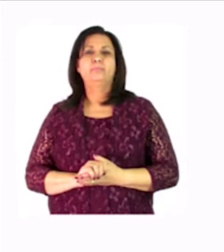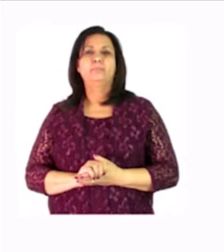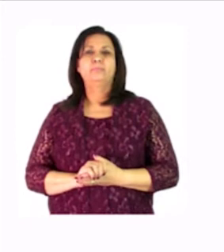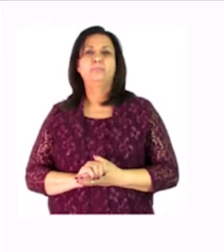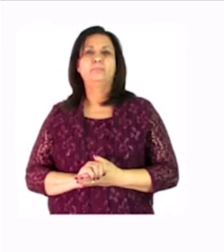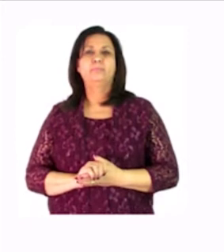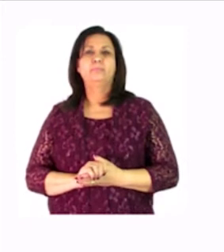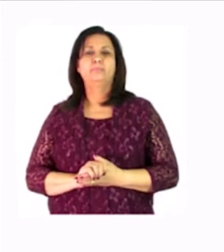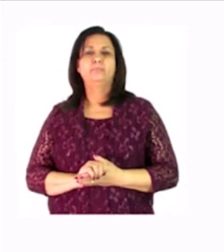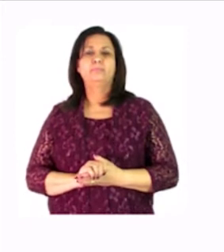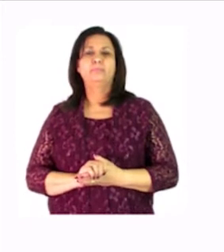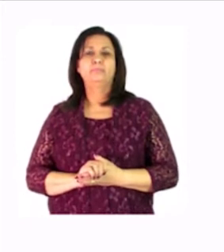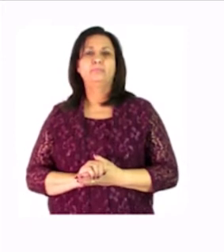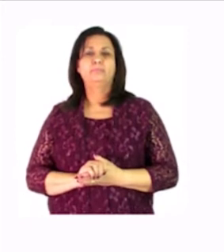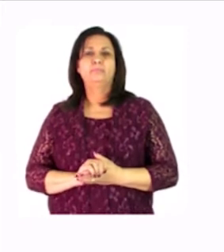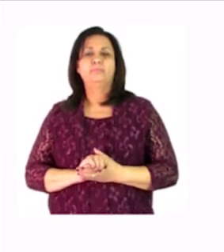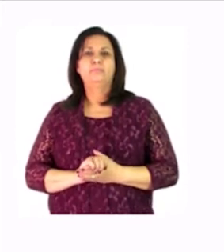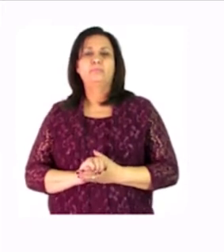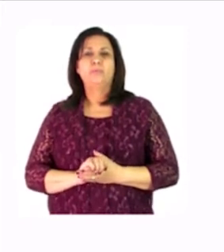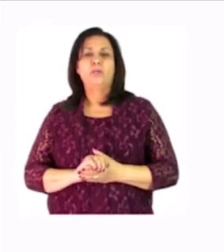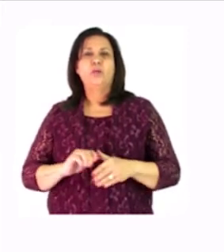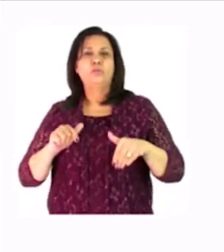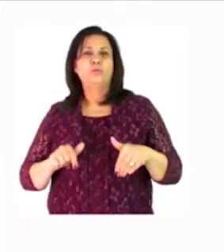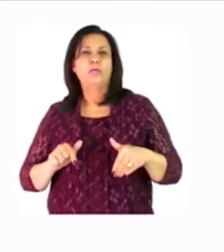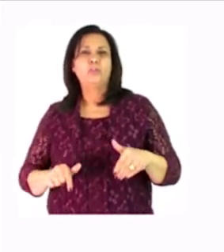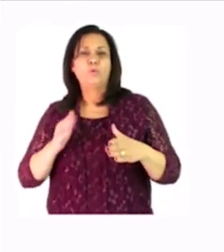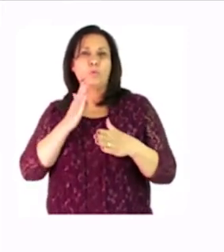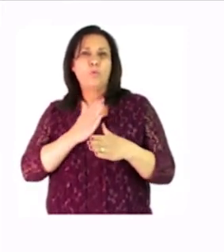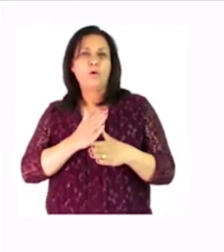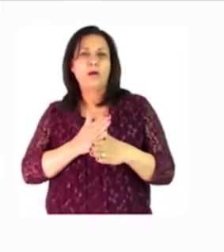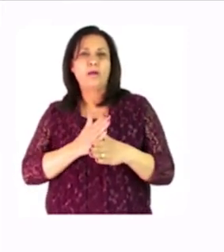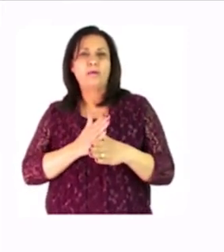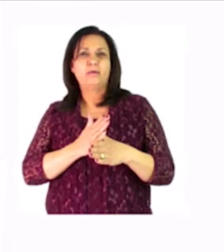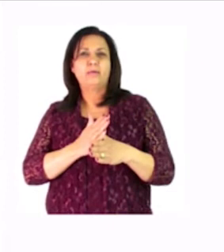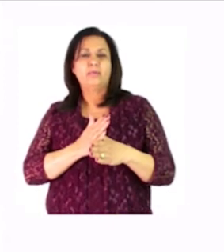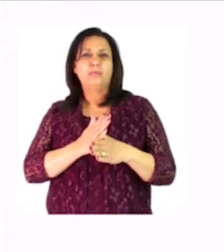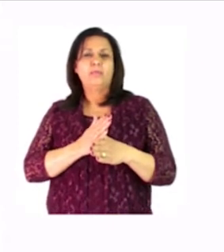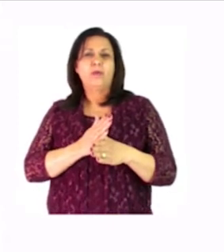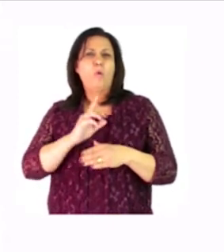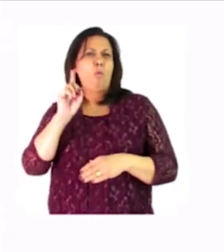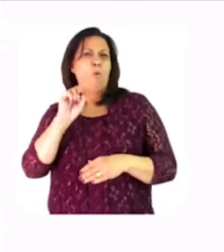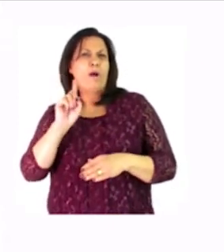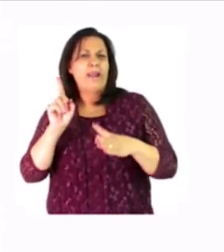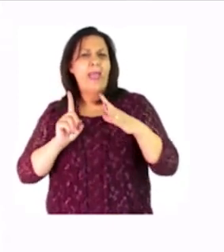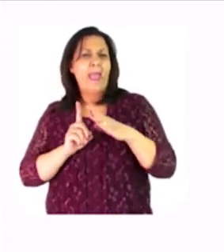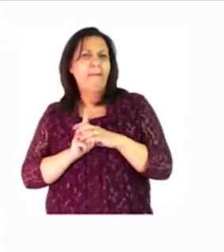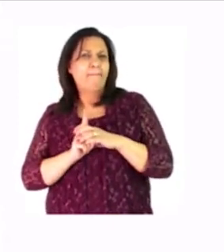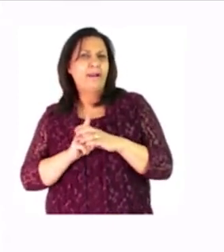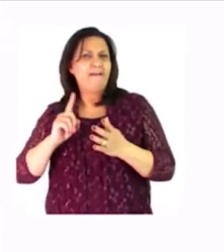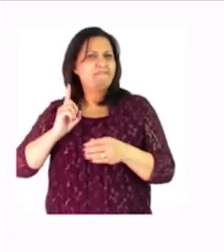on page five today's activity is asking us what happens first